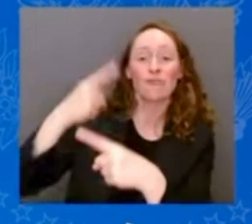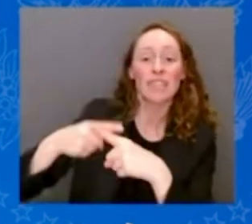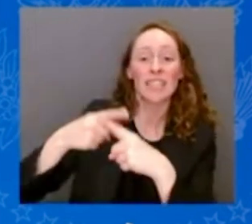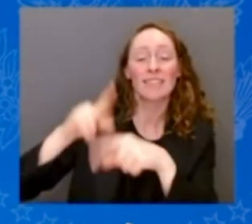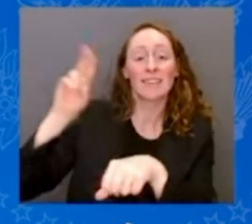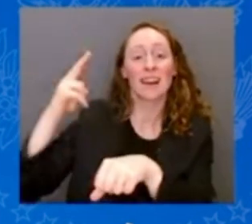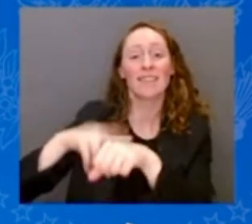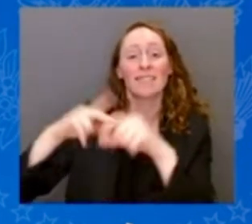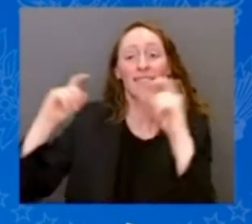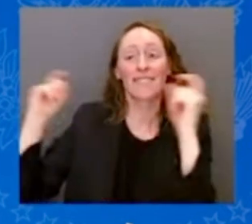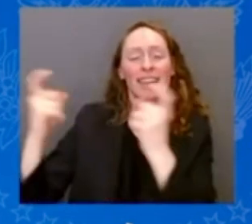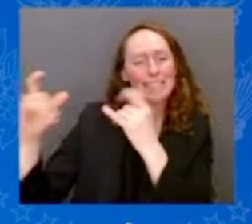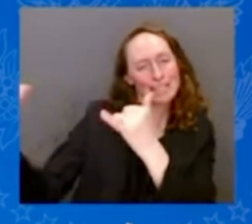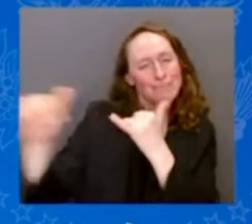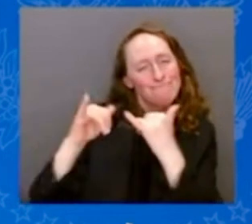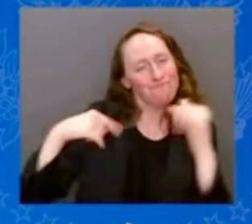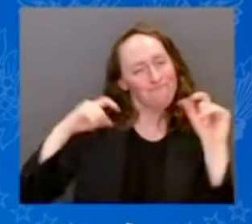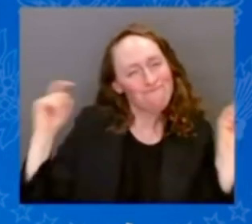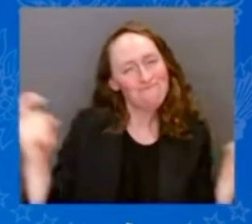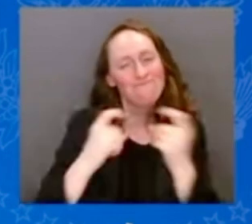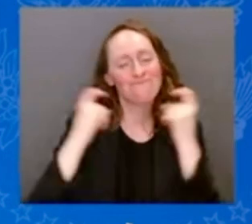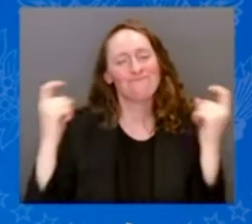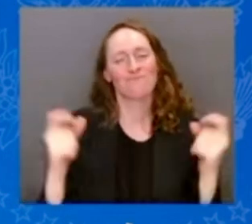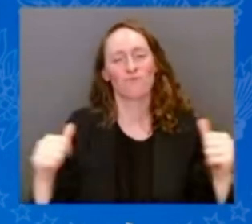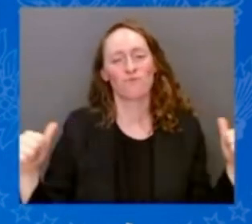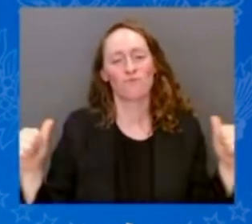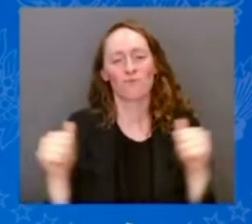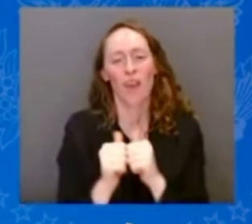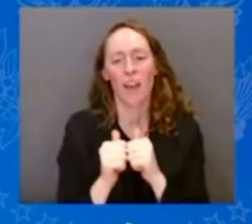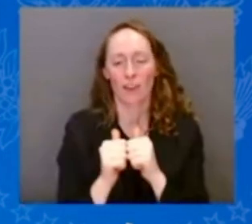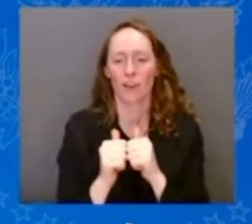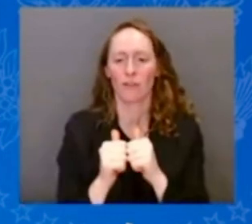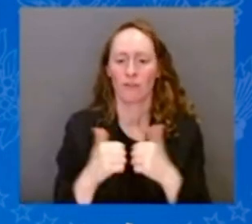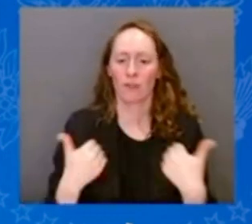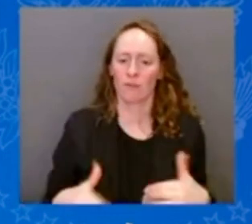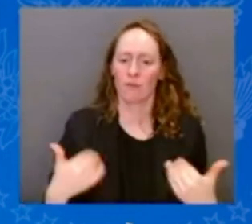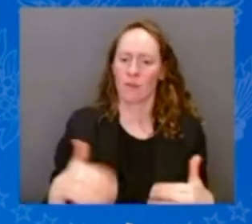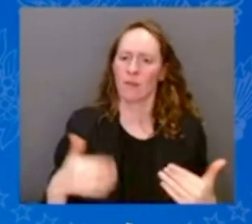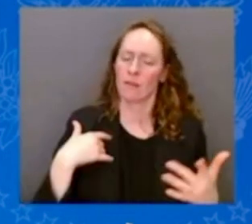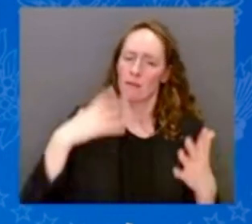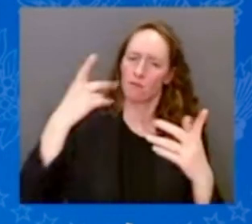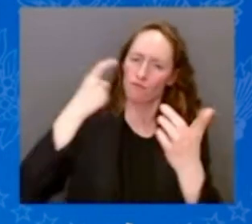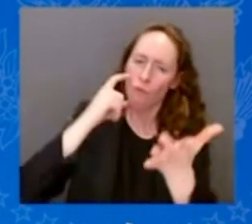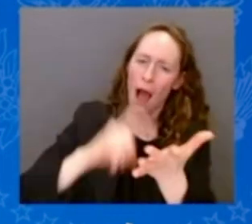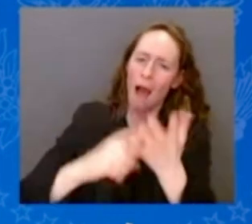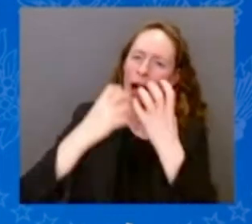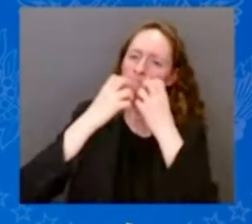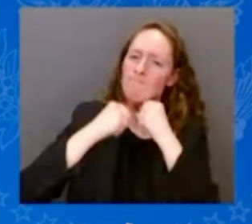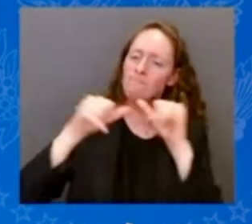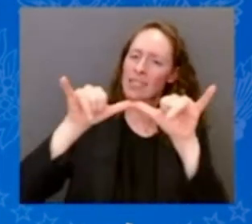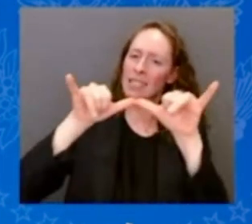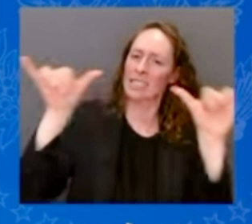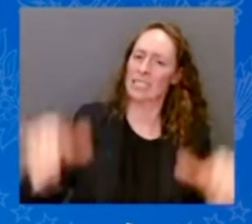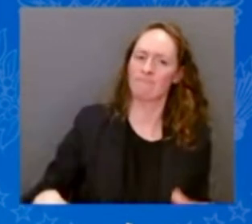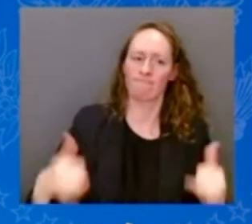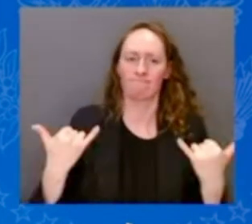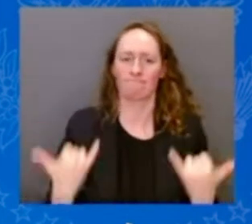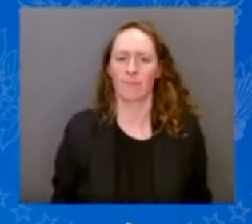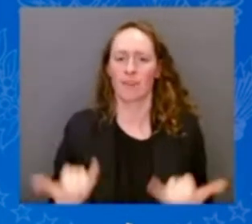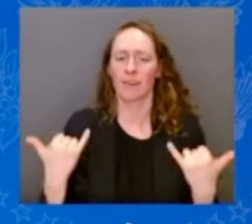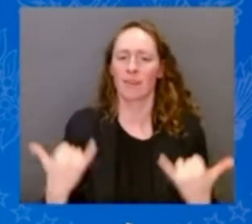chance to honor this history and binds us to the values that unite us. Liberty, equality, dignity, and democracy.